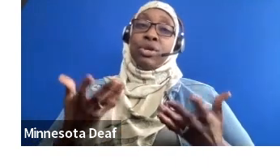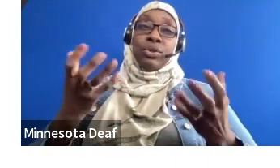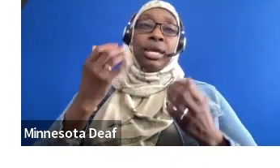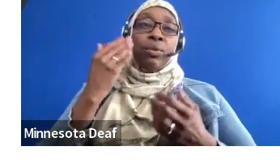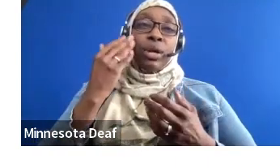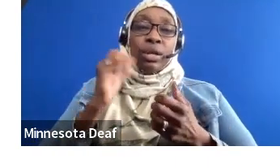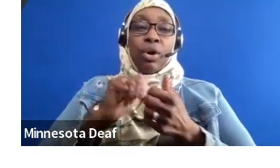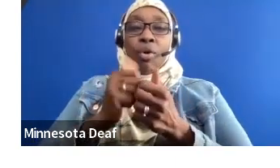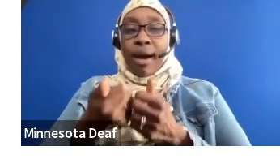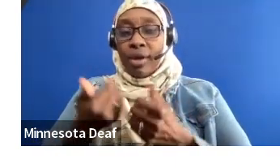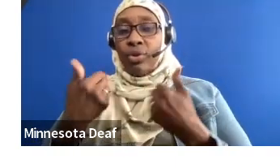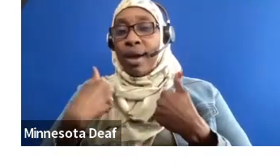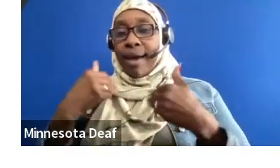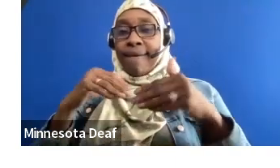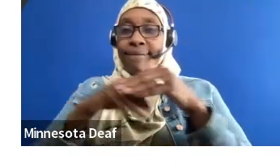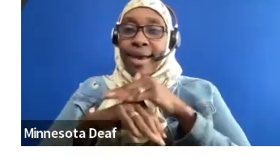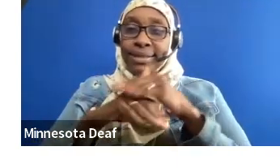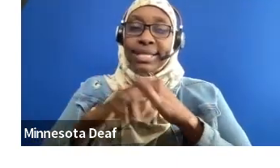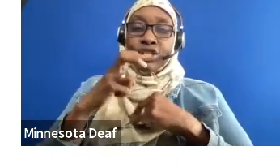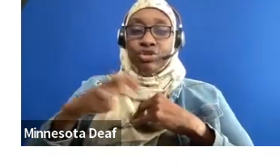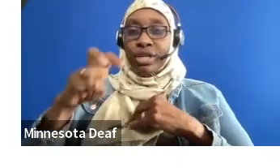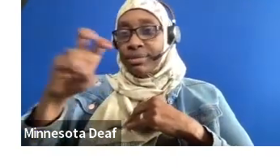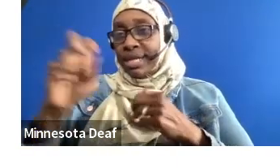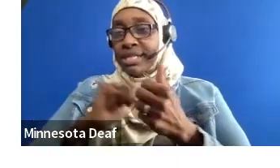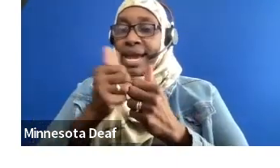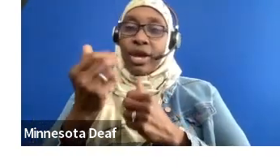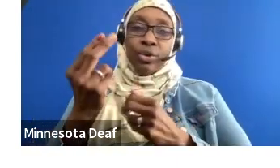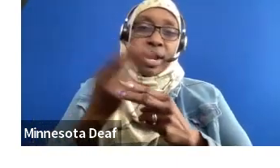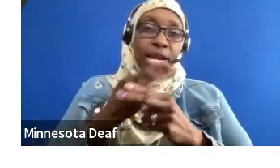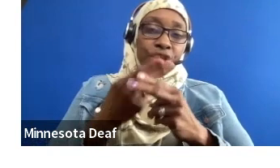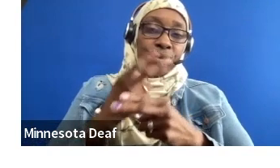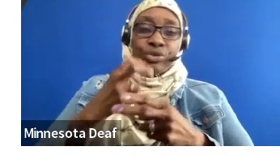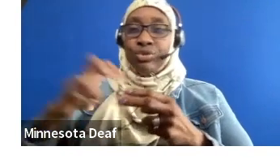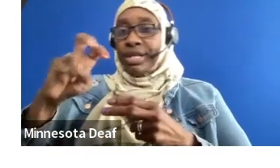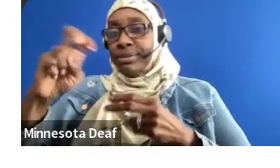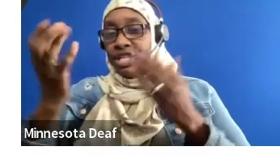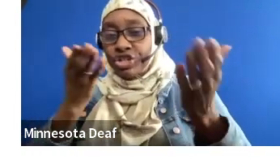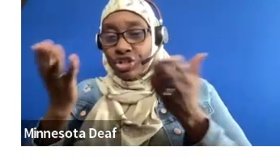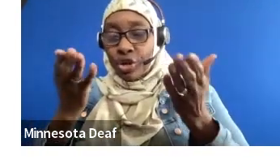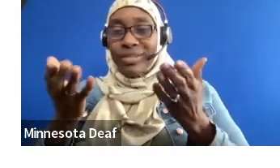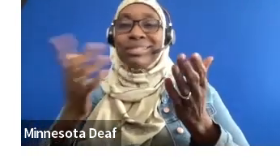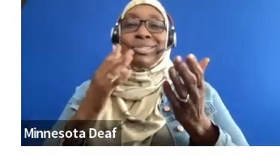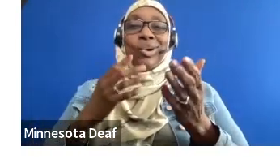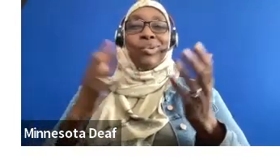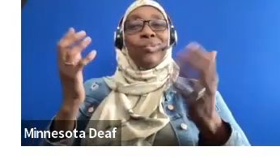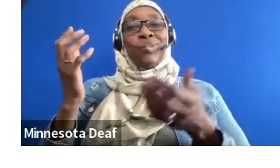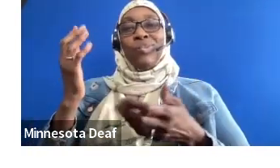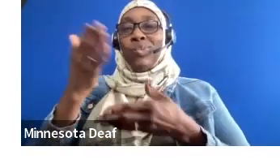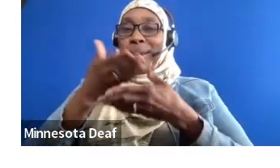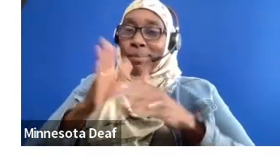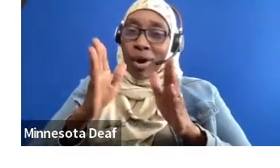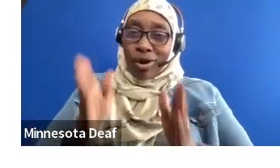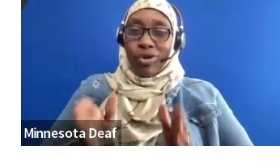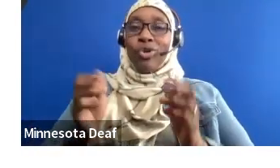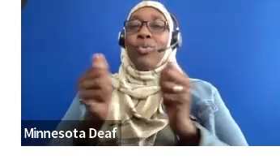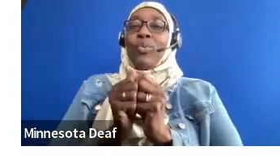use transportation services? We are going to partner with an organization from the MBTA that directly does transportation training so